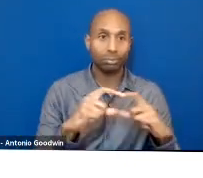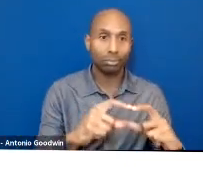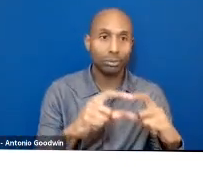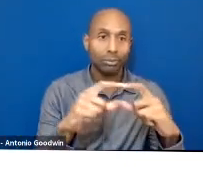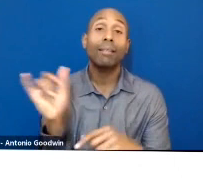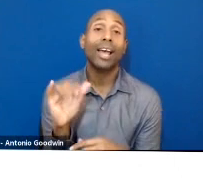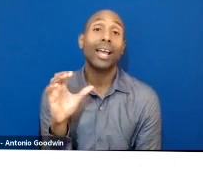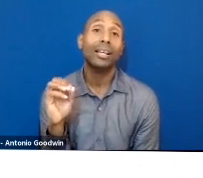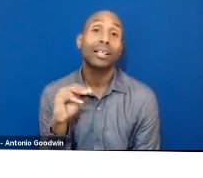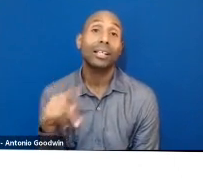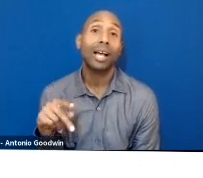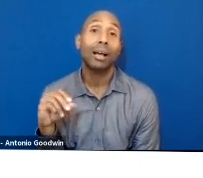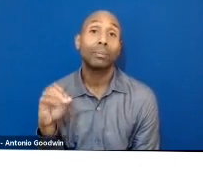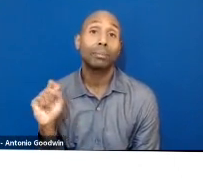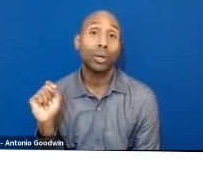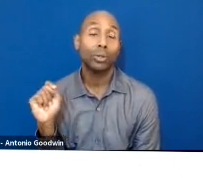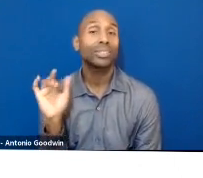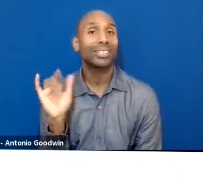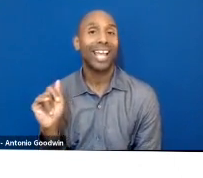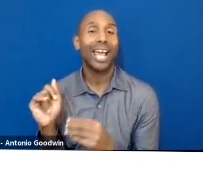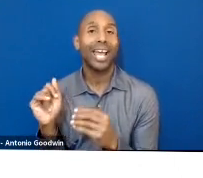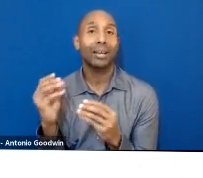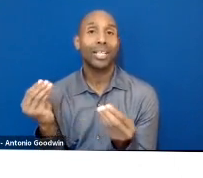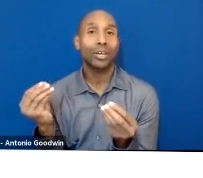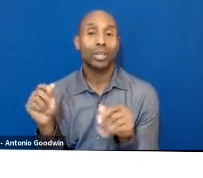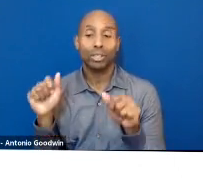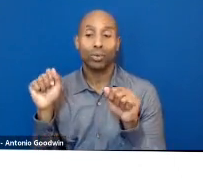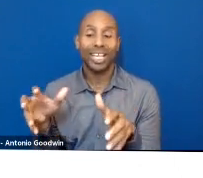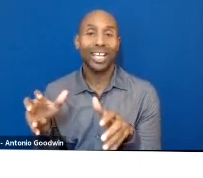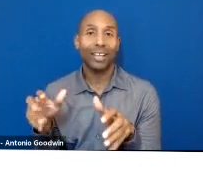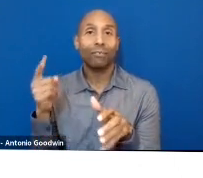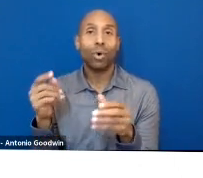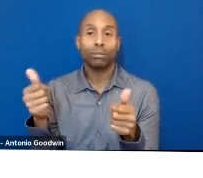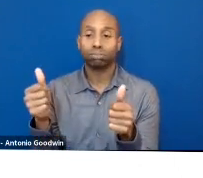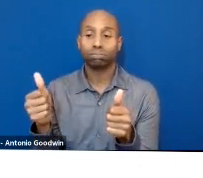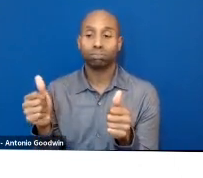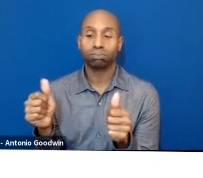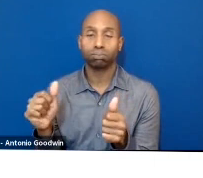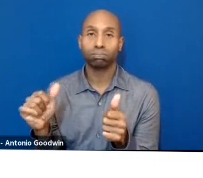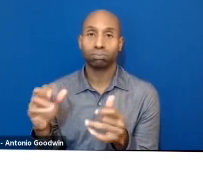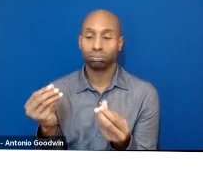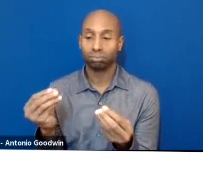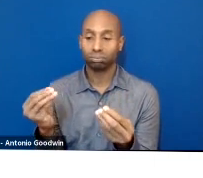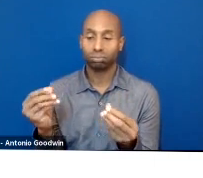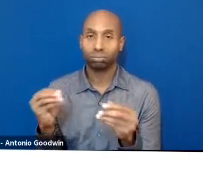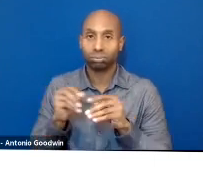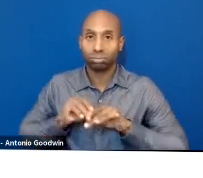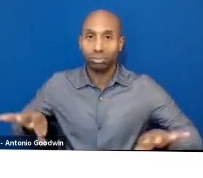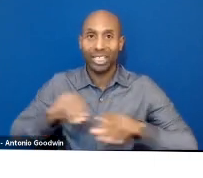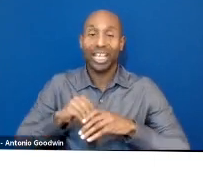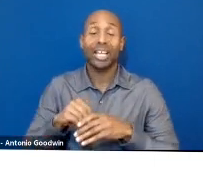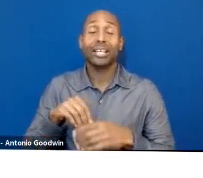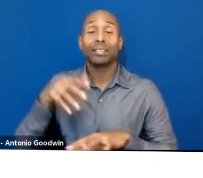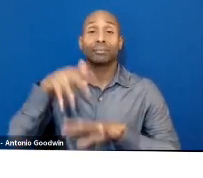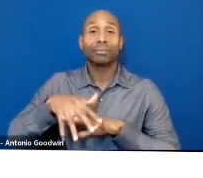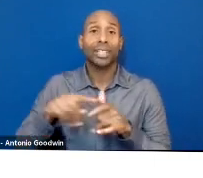the cotton plants and the dye plants that are planted in the ground, to the sheep and goats that are eating the plants that will